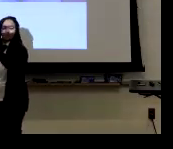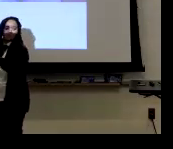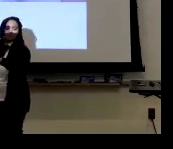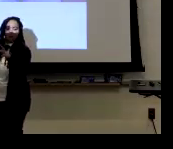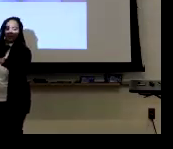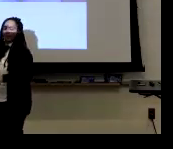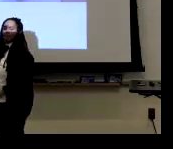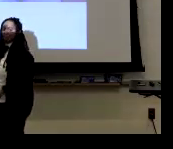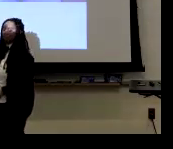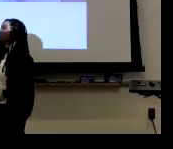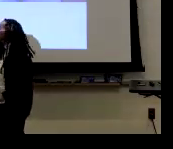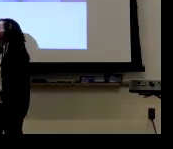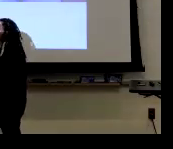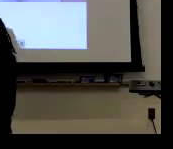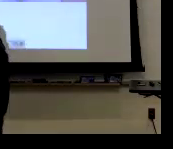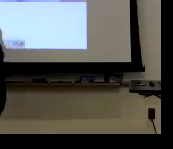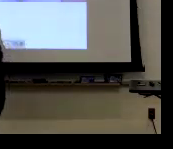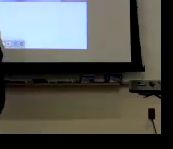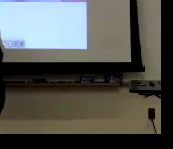So I asked them to just tell me a story.